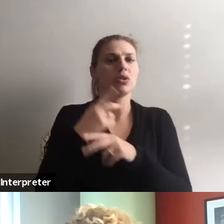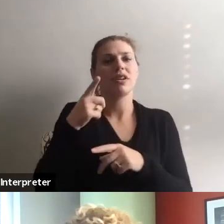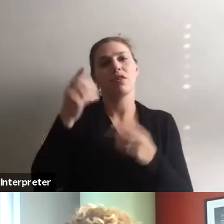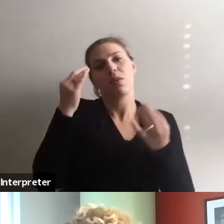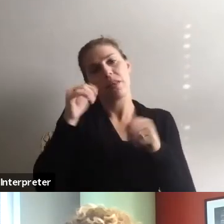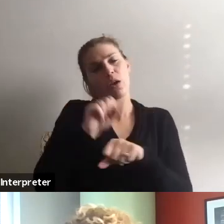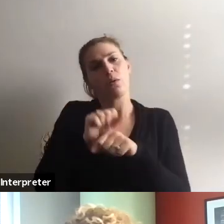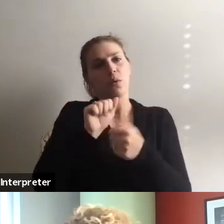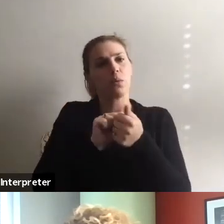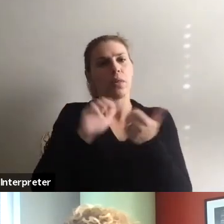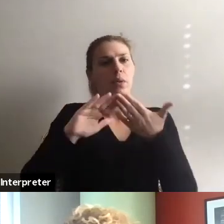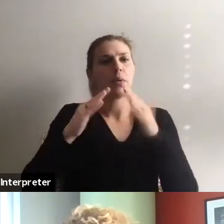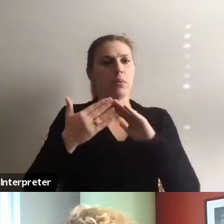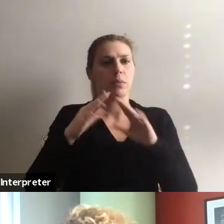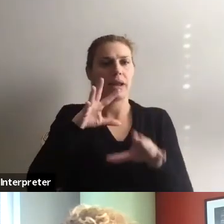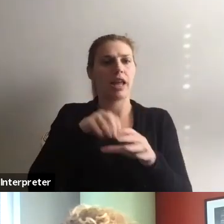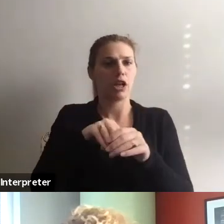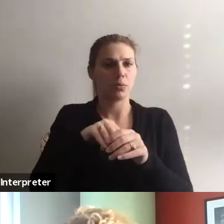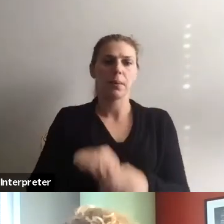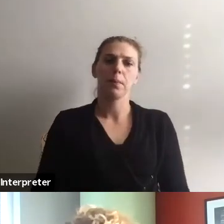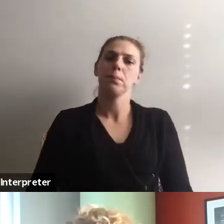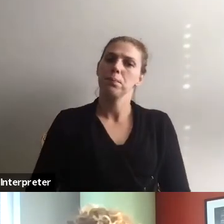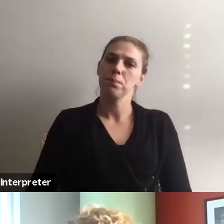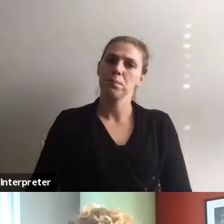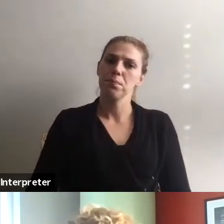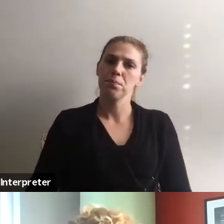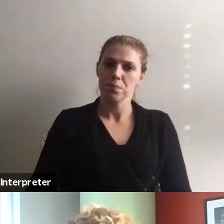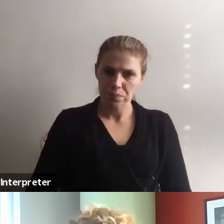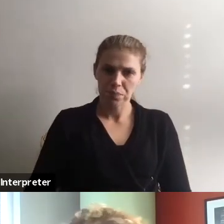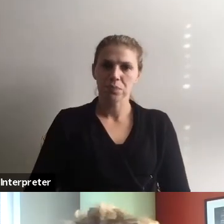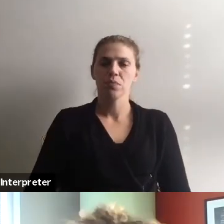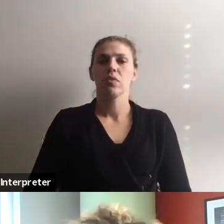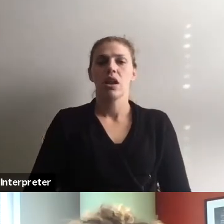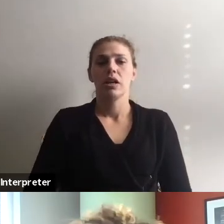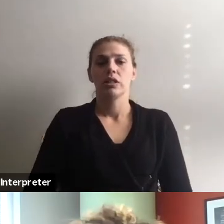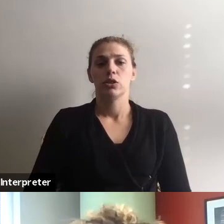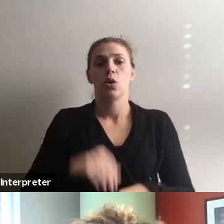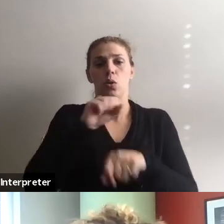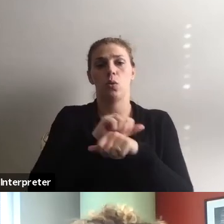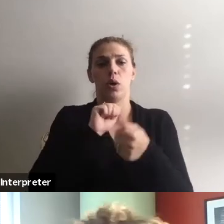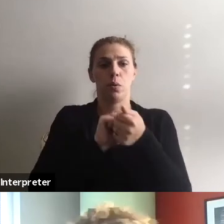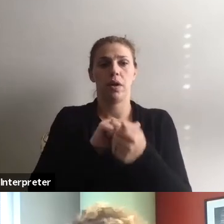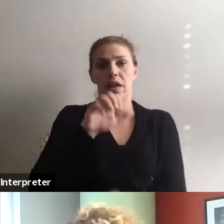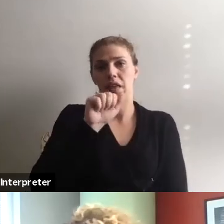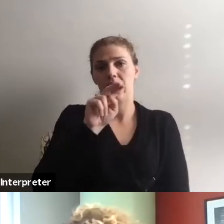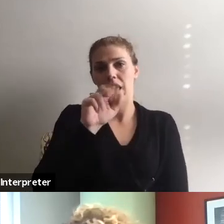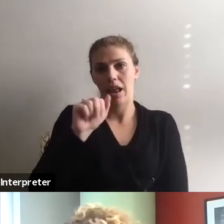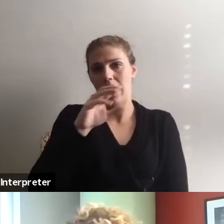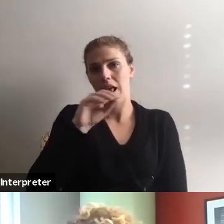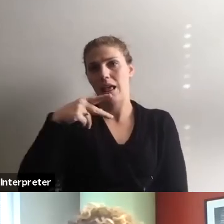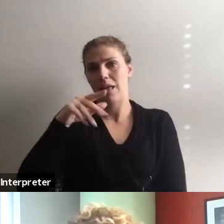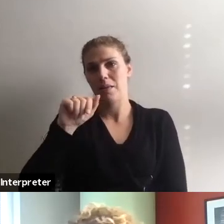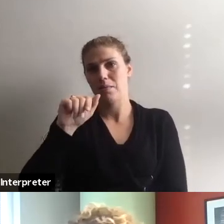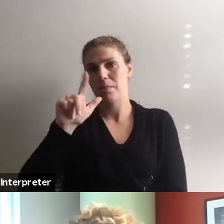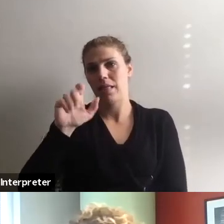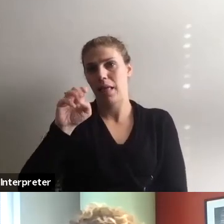working in community engagement. So in working with Anna and Palermo and preparing